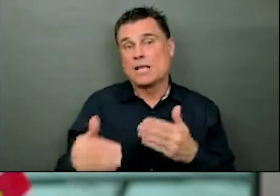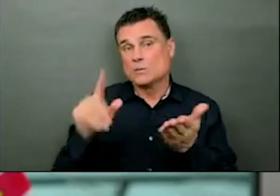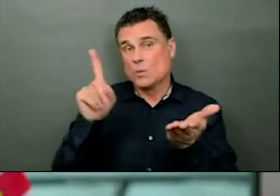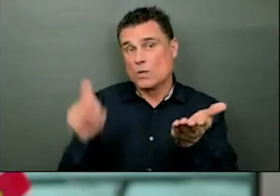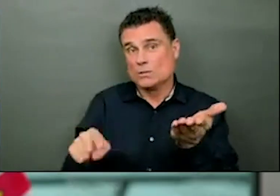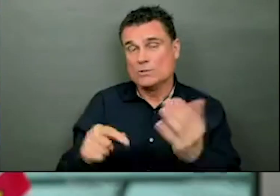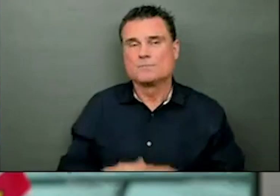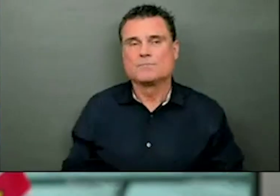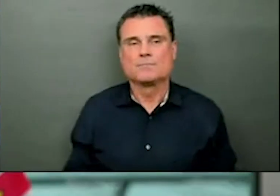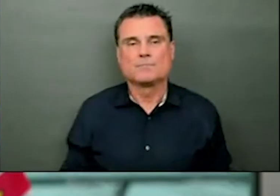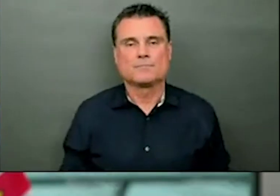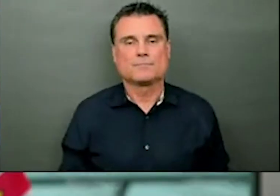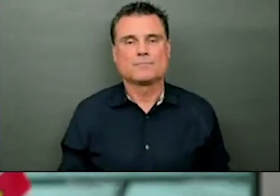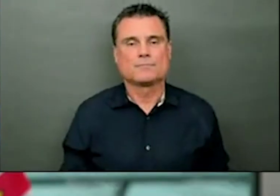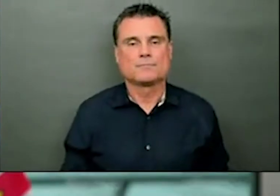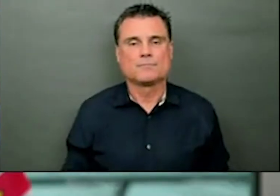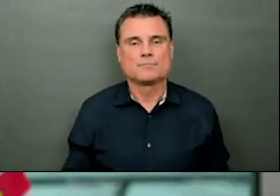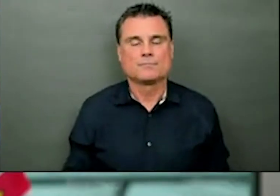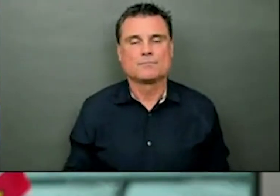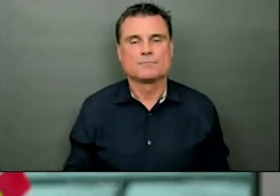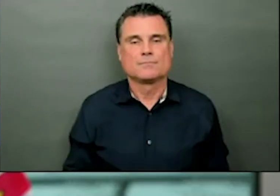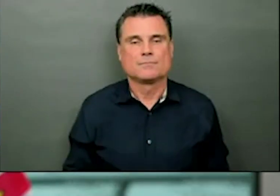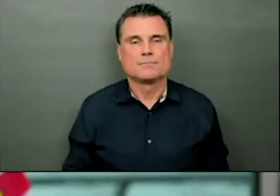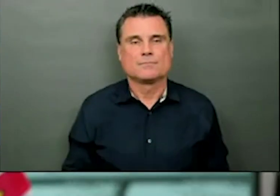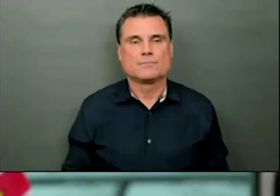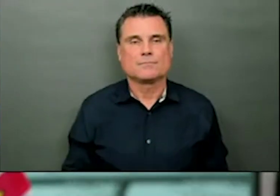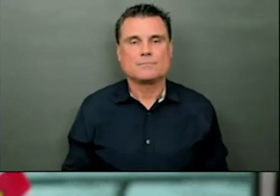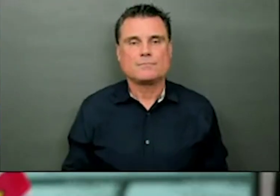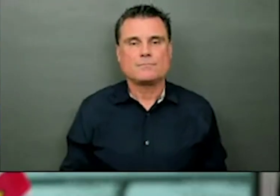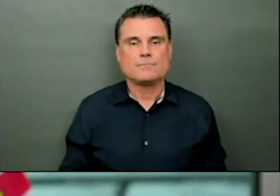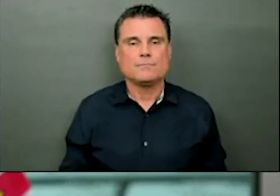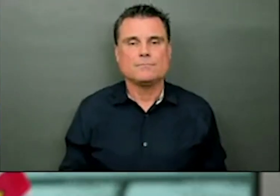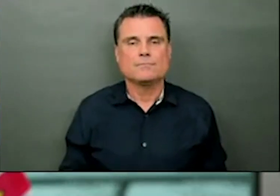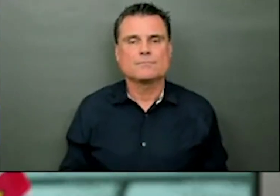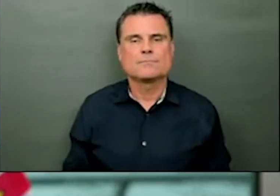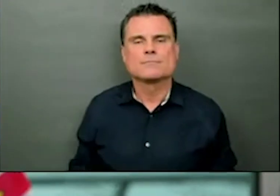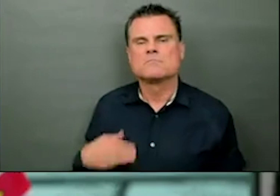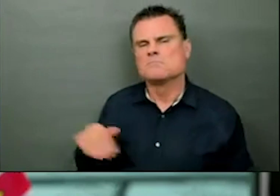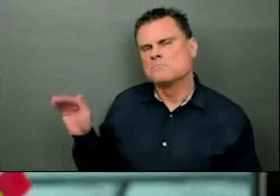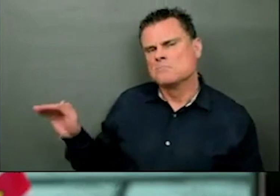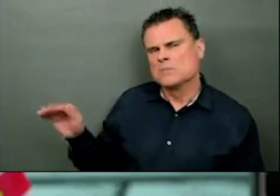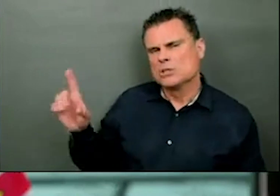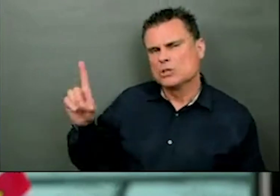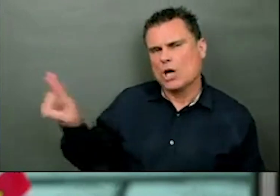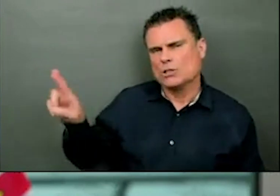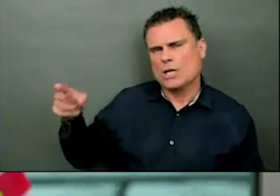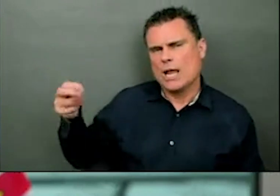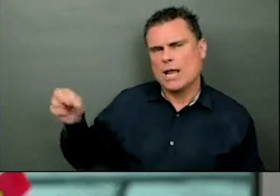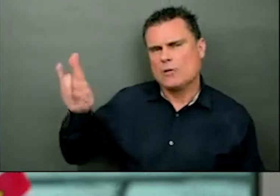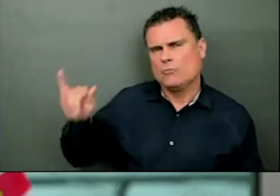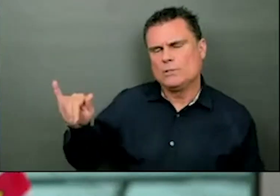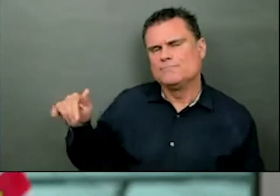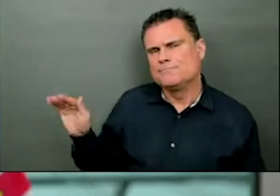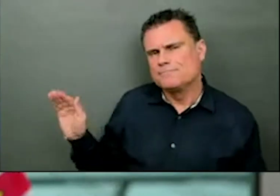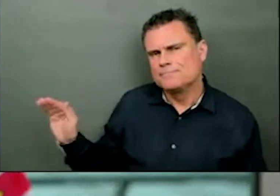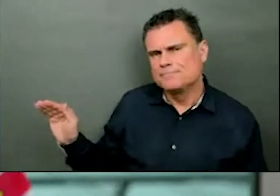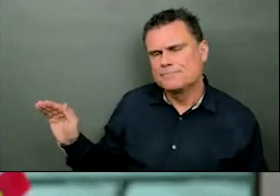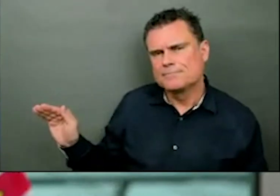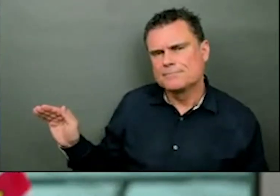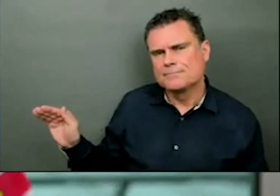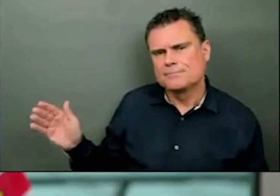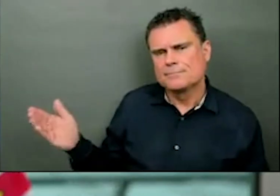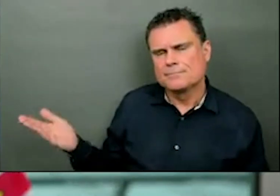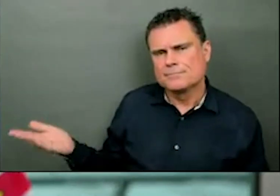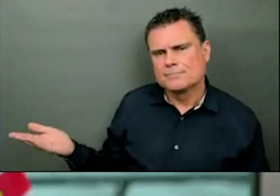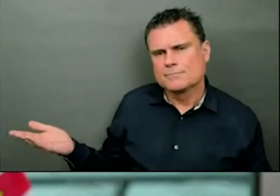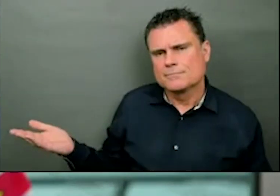Hi, Dr Henry, thank you for taking my question. I'm just following up on what you're talking about in terms of possible higher herd immunity